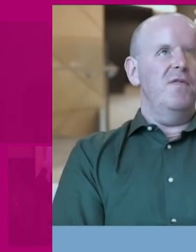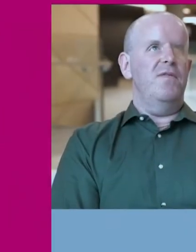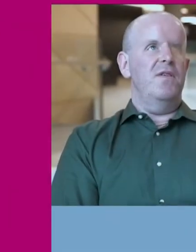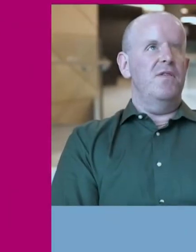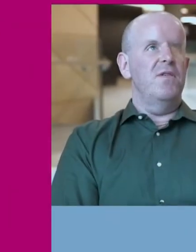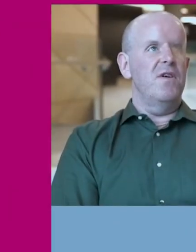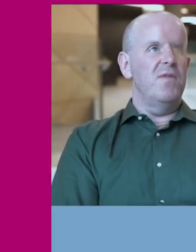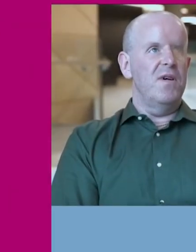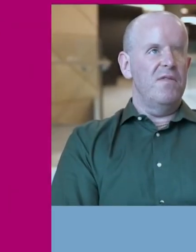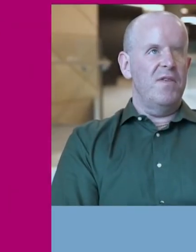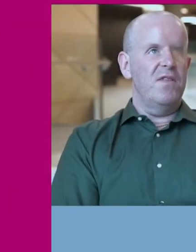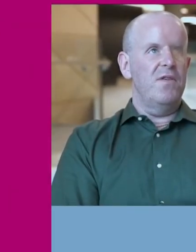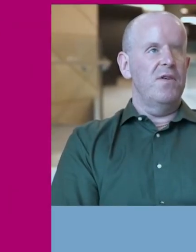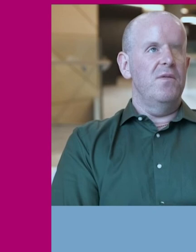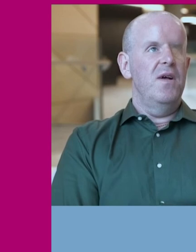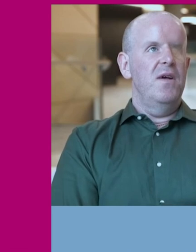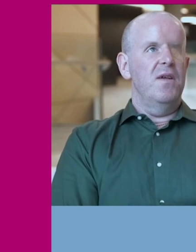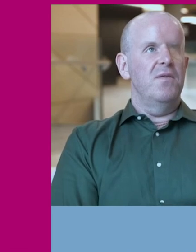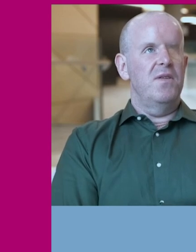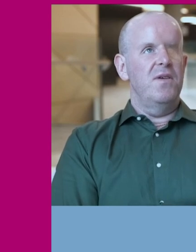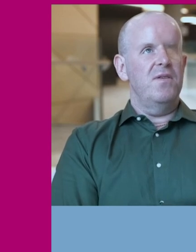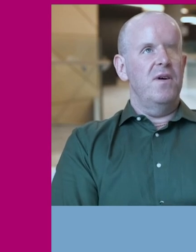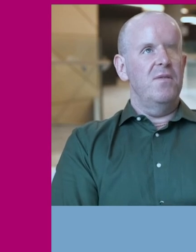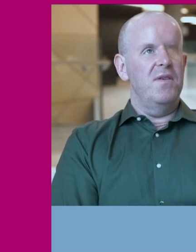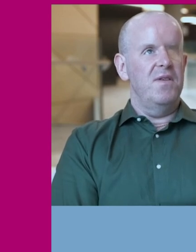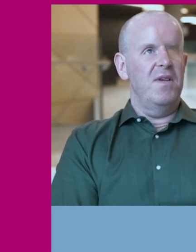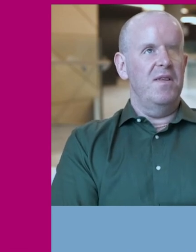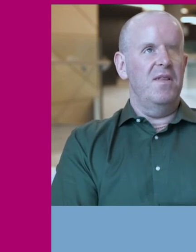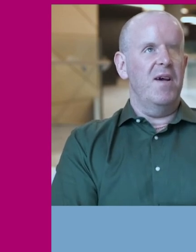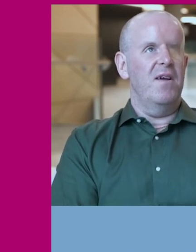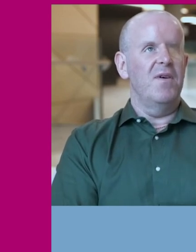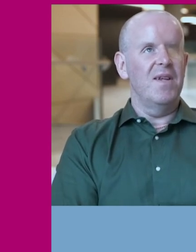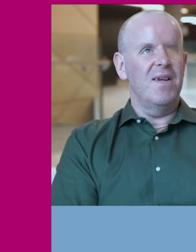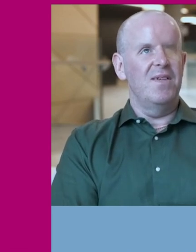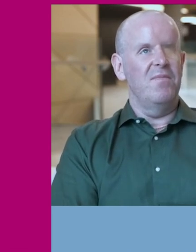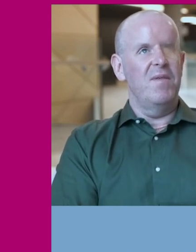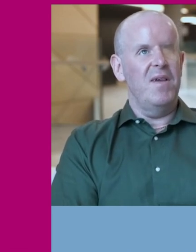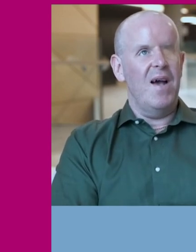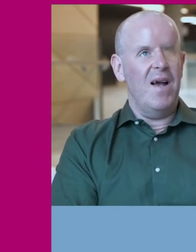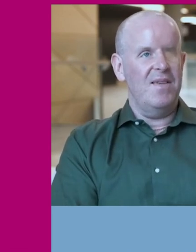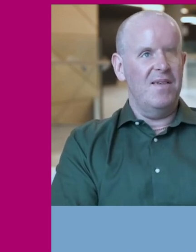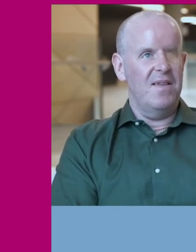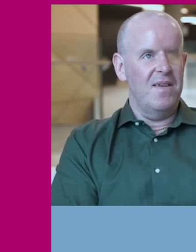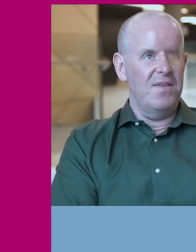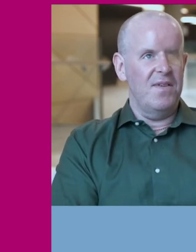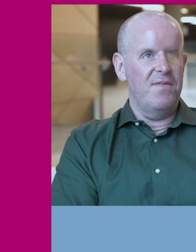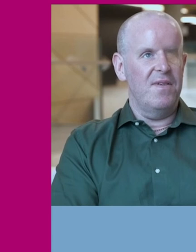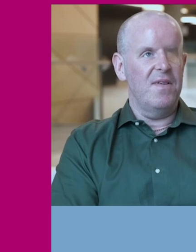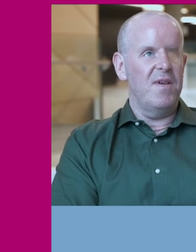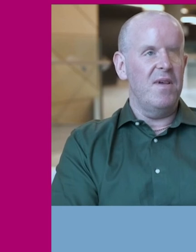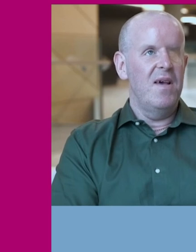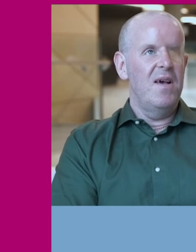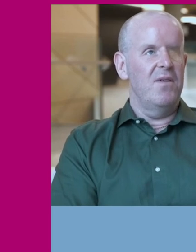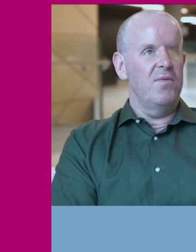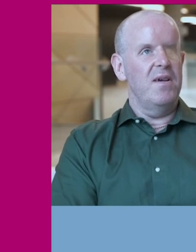I've had a disability all my life effectively. So, you know, it's, it's always in, in, in the back of your mind that, you know, maybe accessing things is different